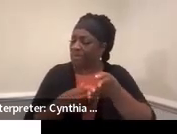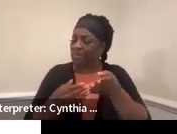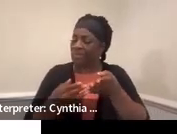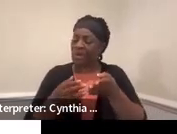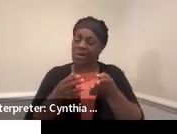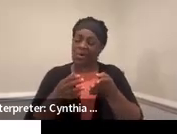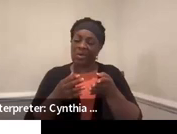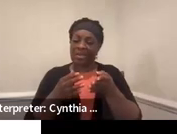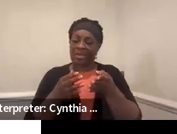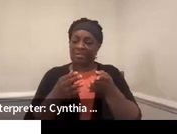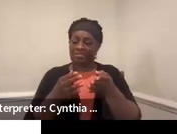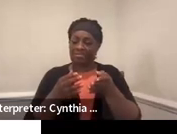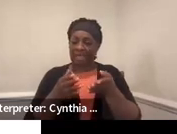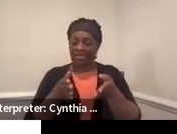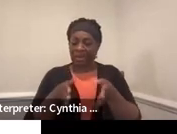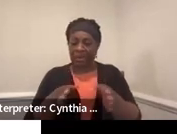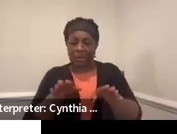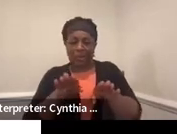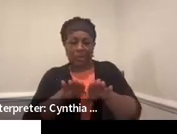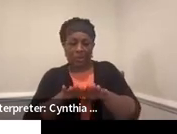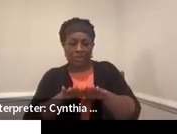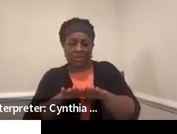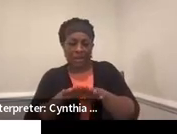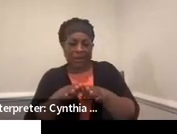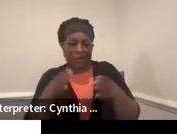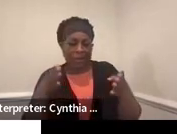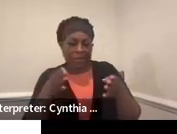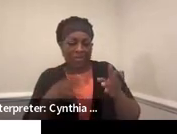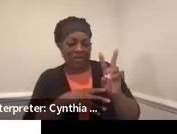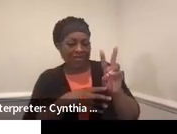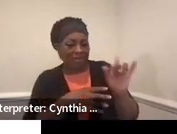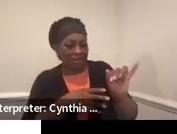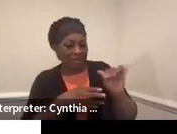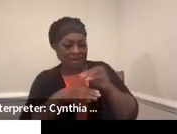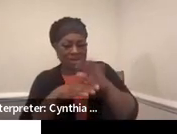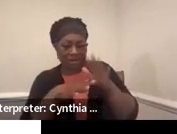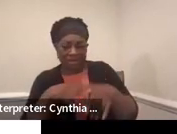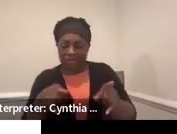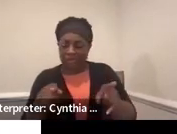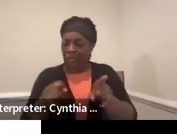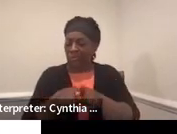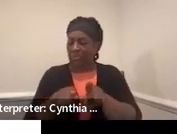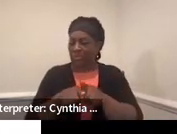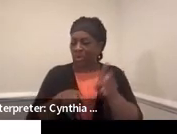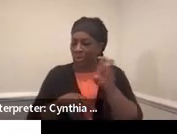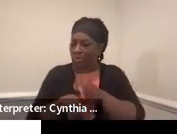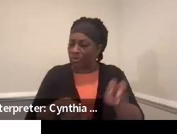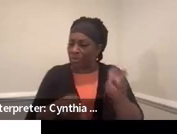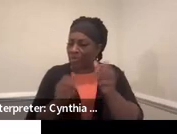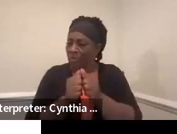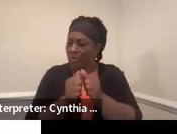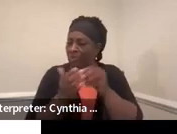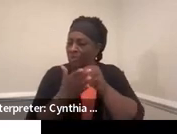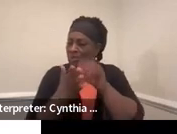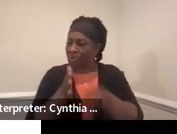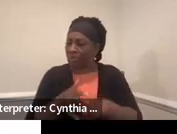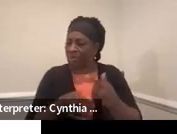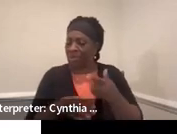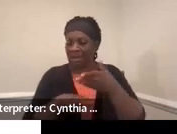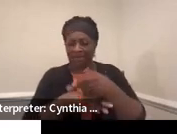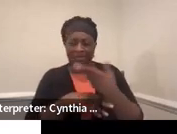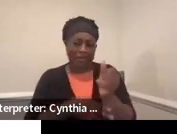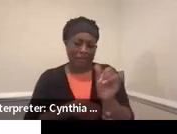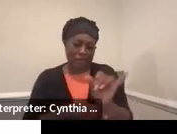loop and not letting it open-ended, because that VR counselor is also going to travel with that student post-secondary.